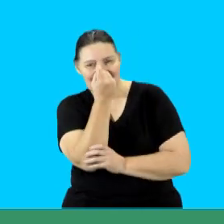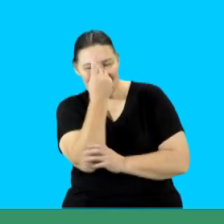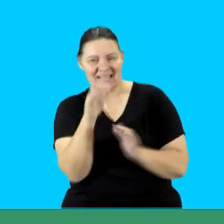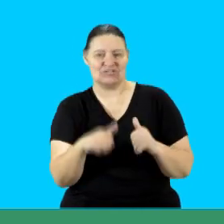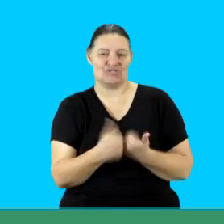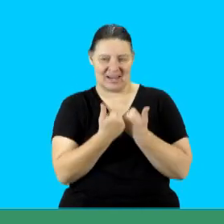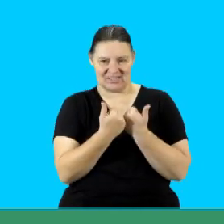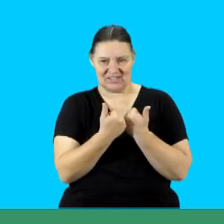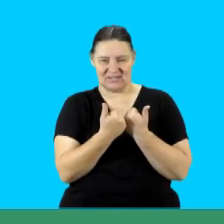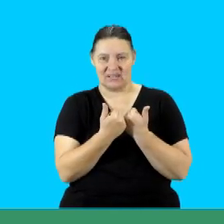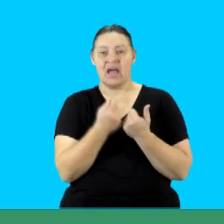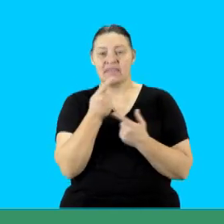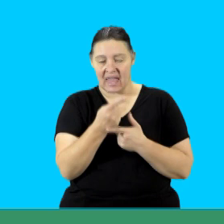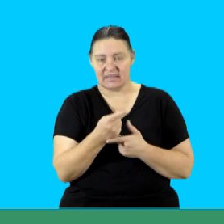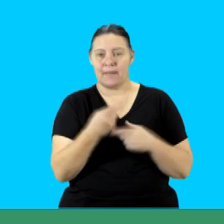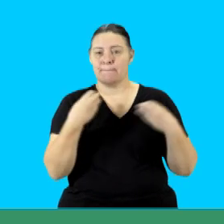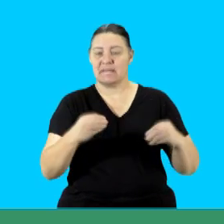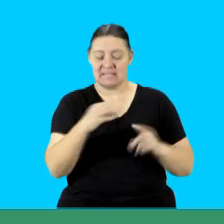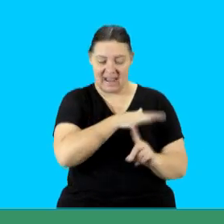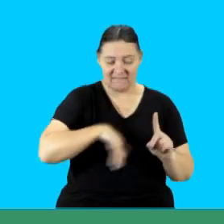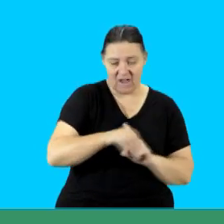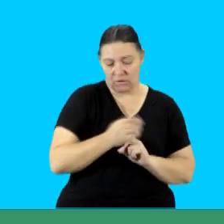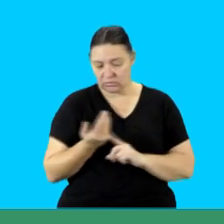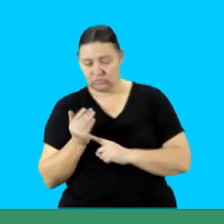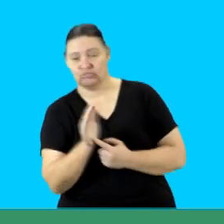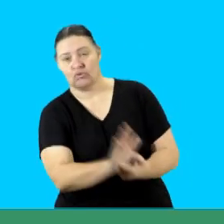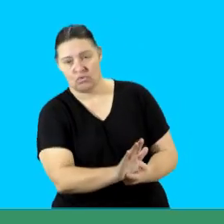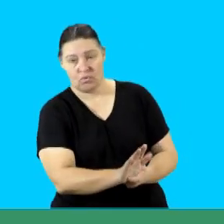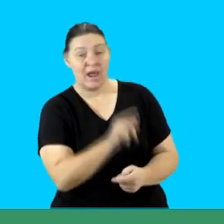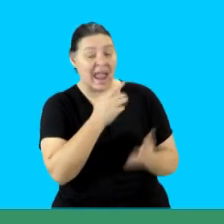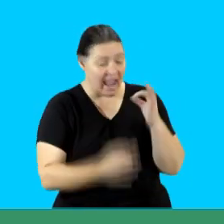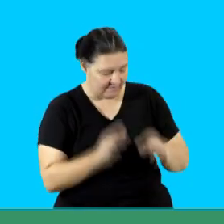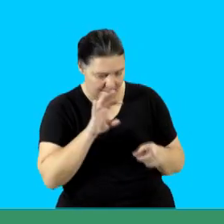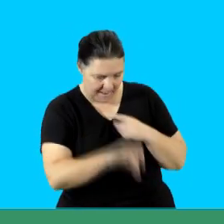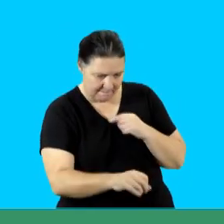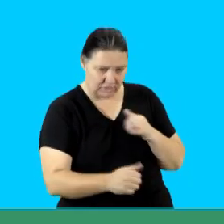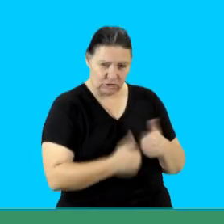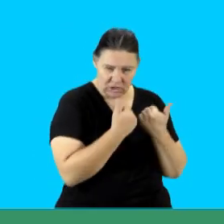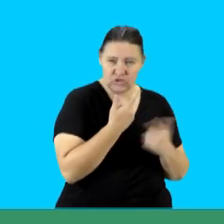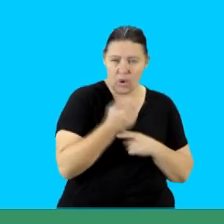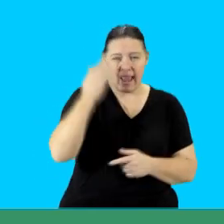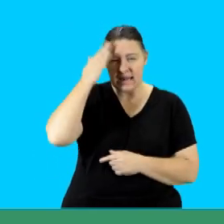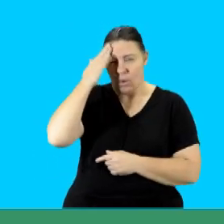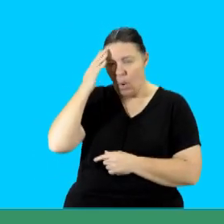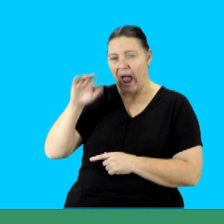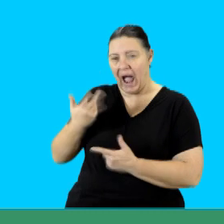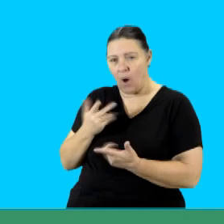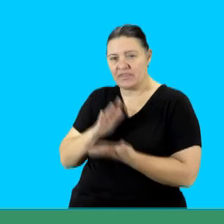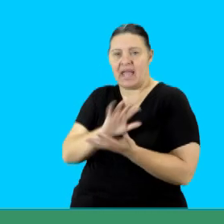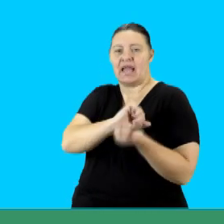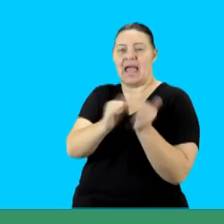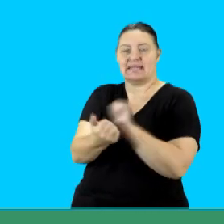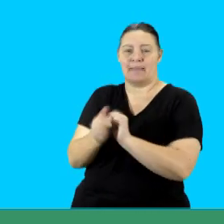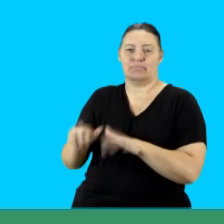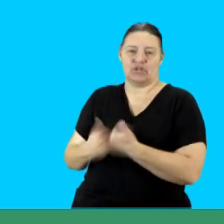understand the challenges posed by the business environments as this will enable you to suggest ways in which businesses can